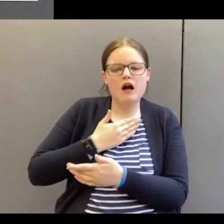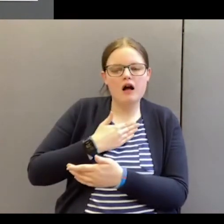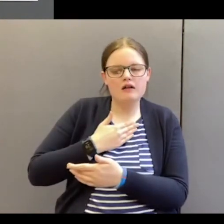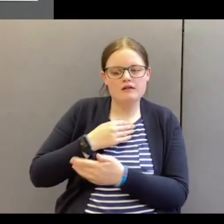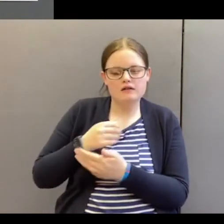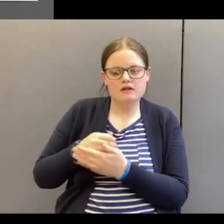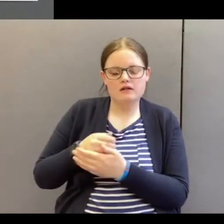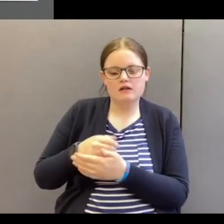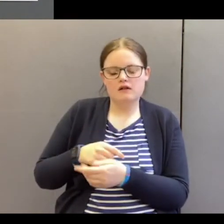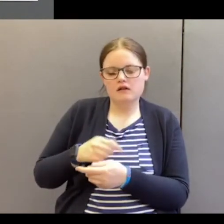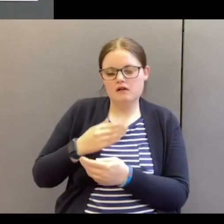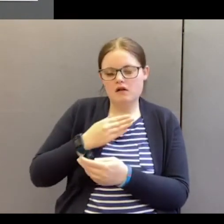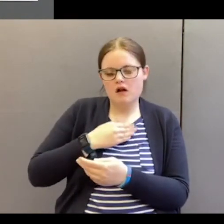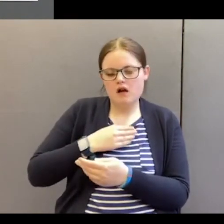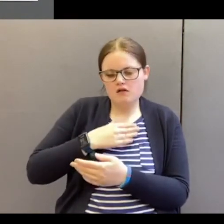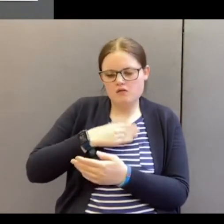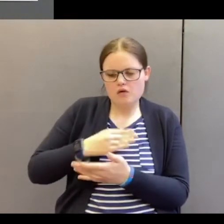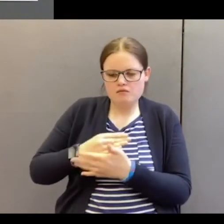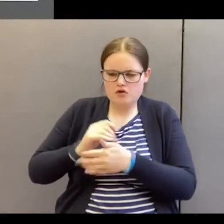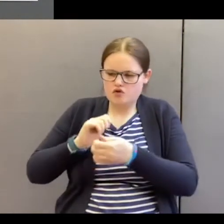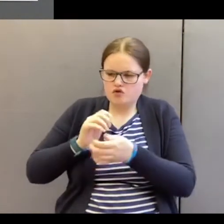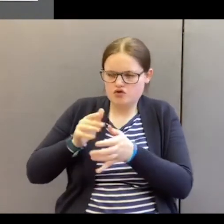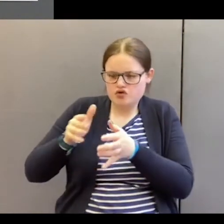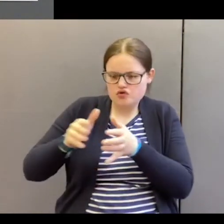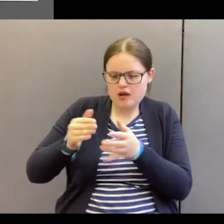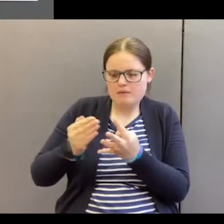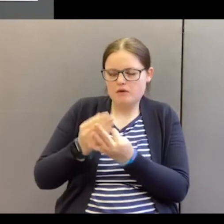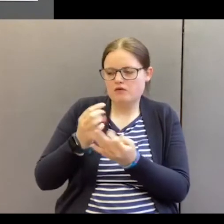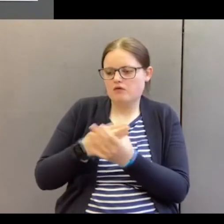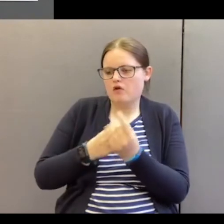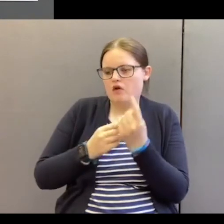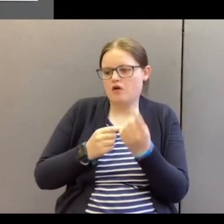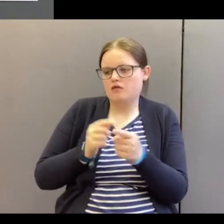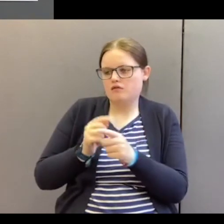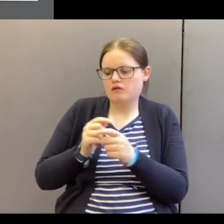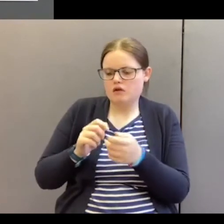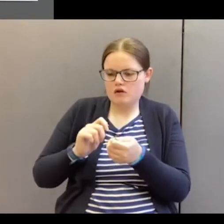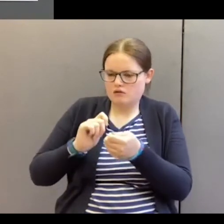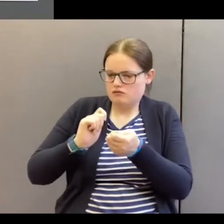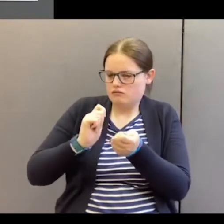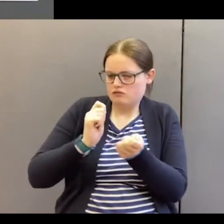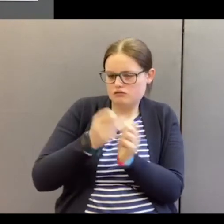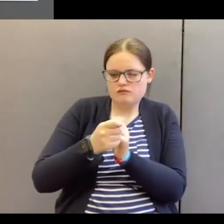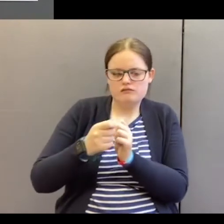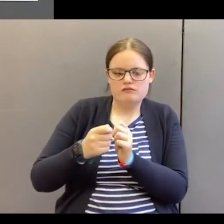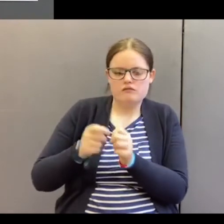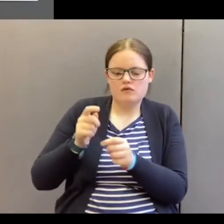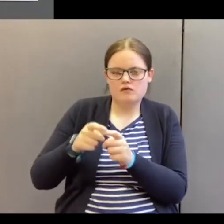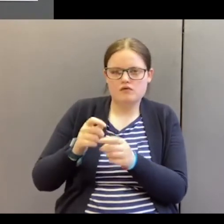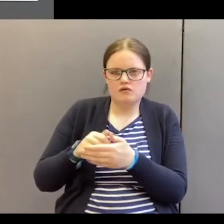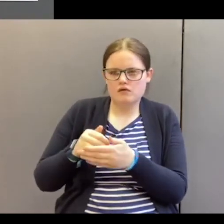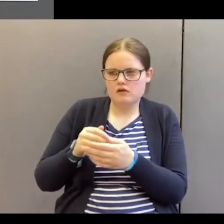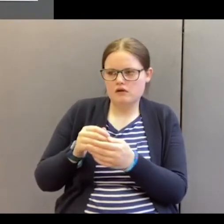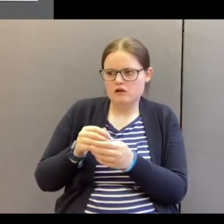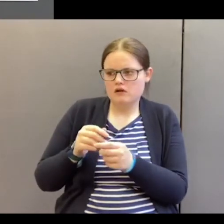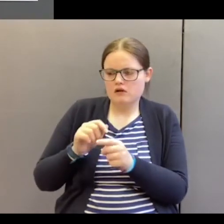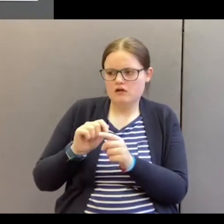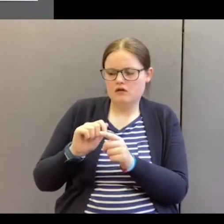desires to be shaped by God and conformed to the image of his will,